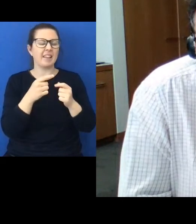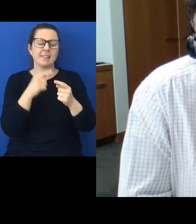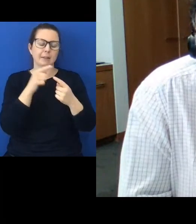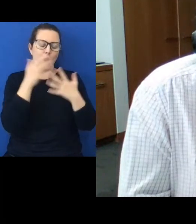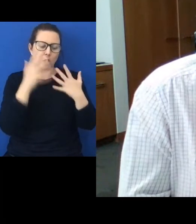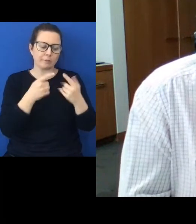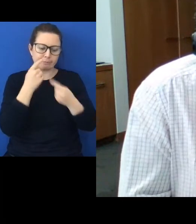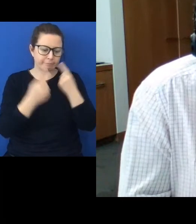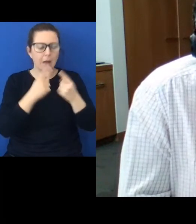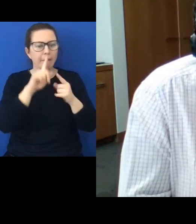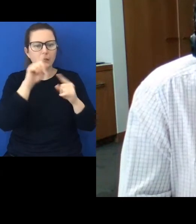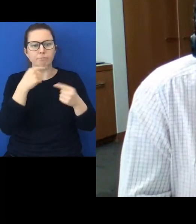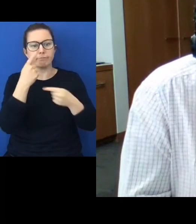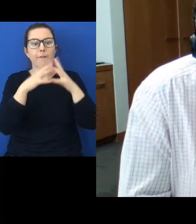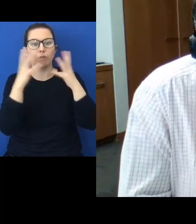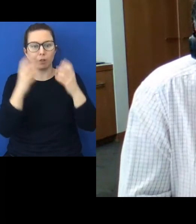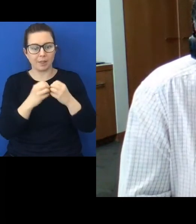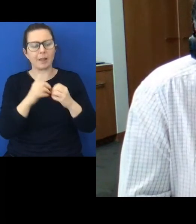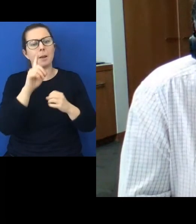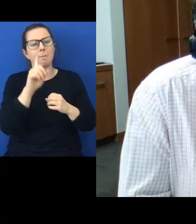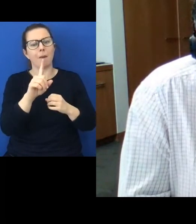the detail of that but once again